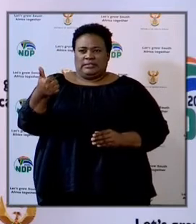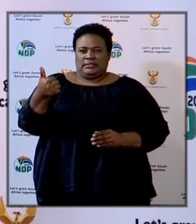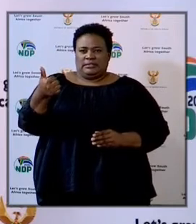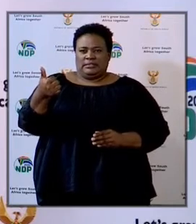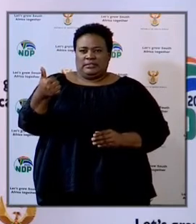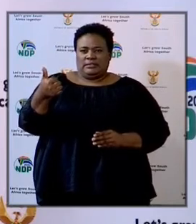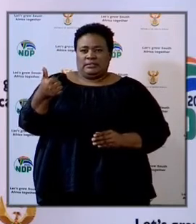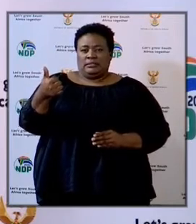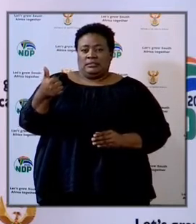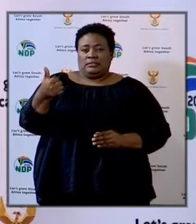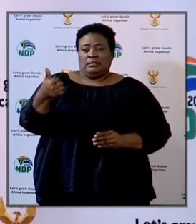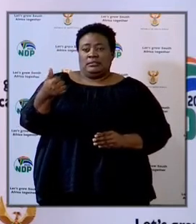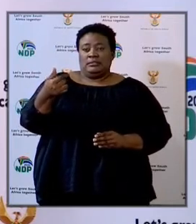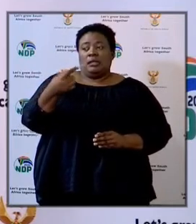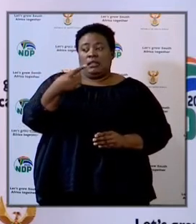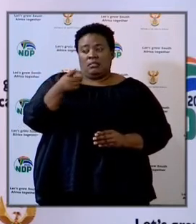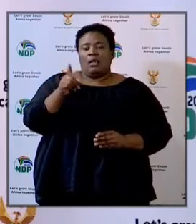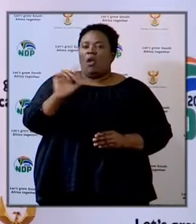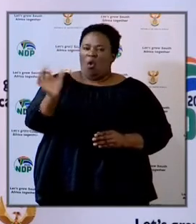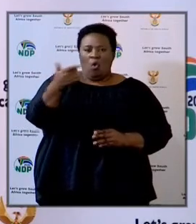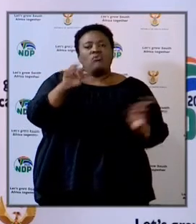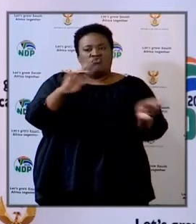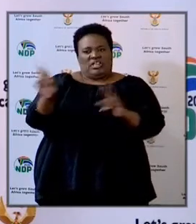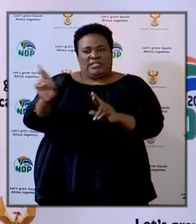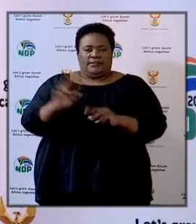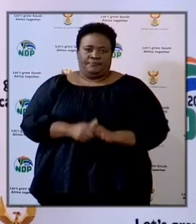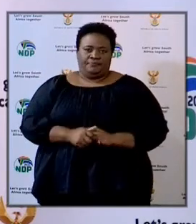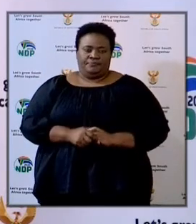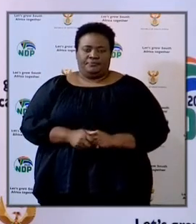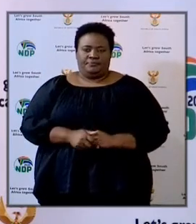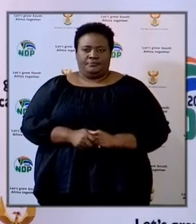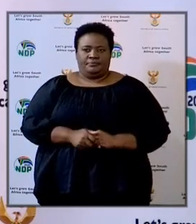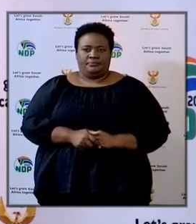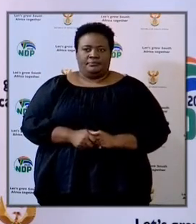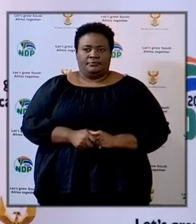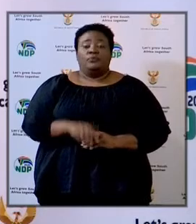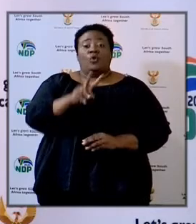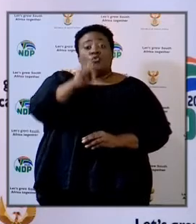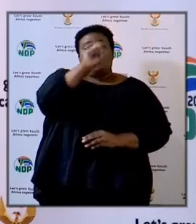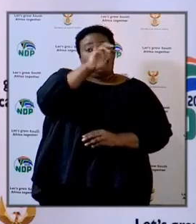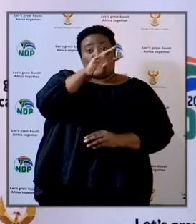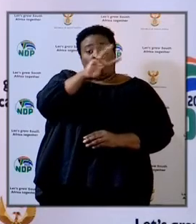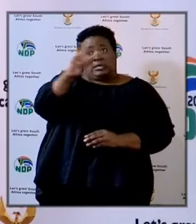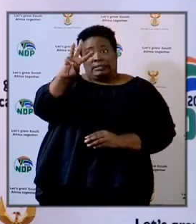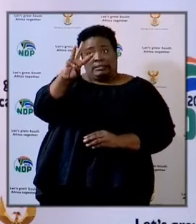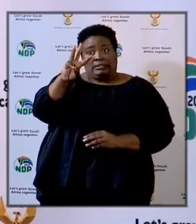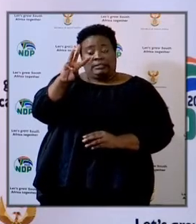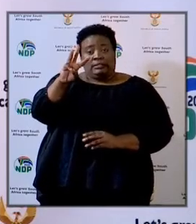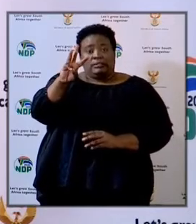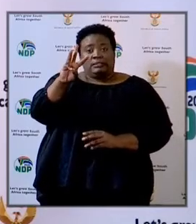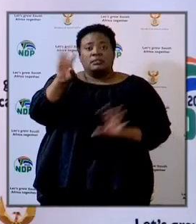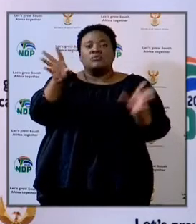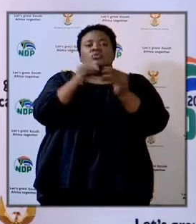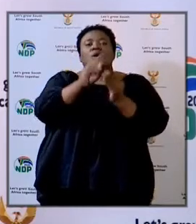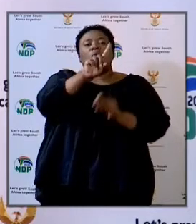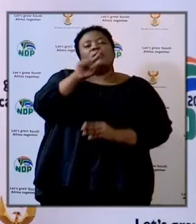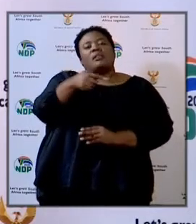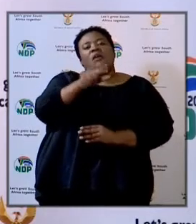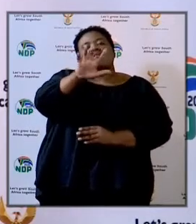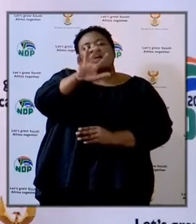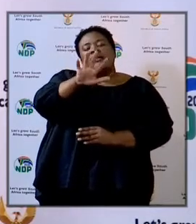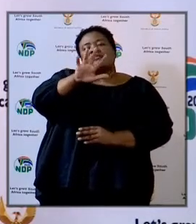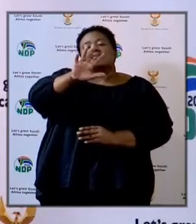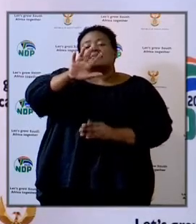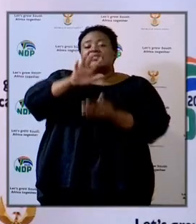556 were declared ready to go. Northwest, out of 1